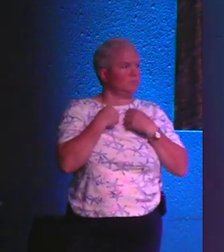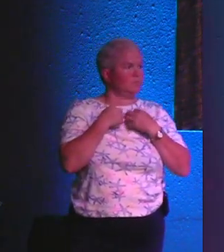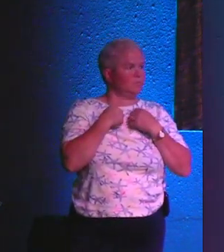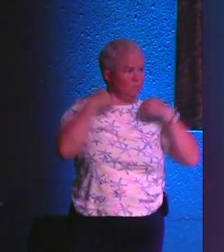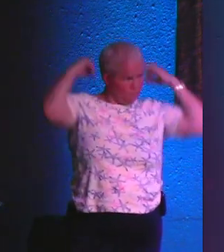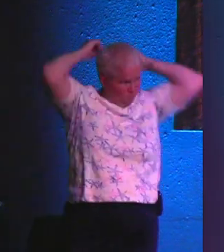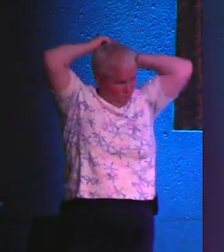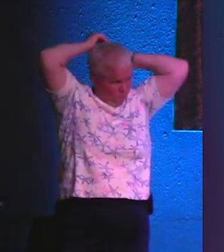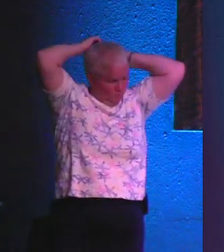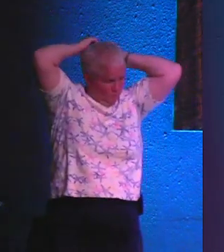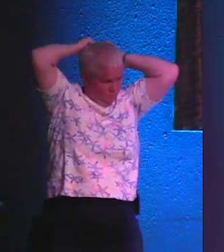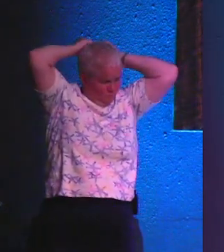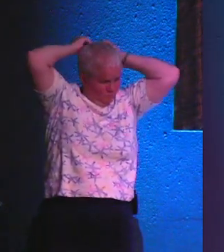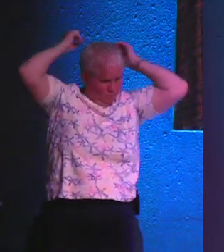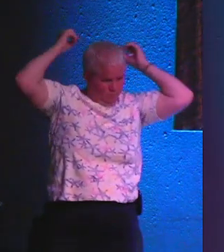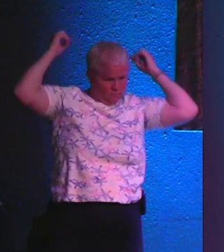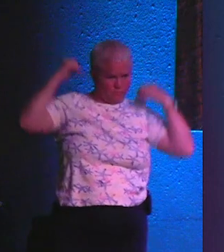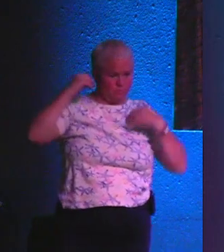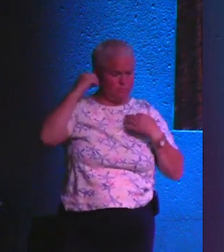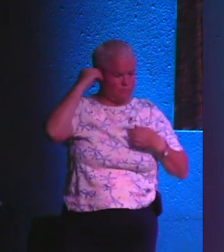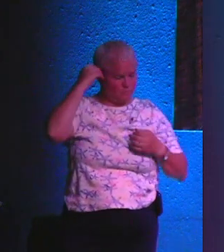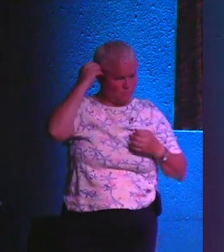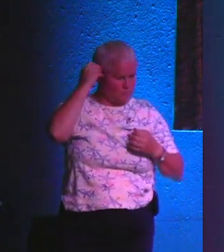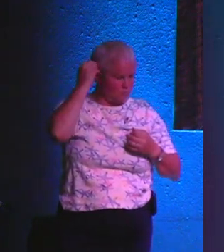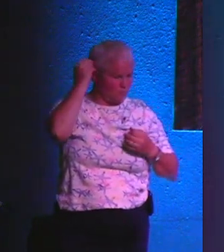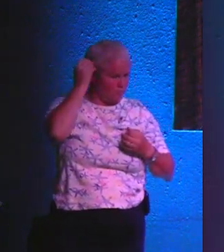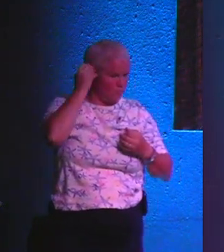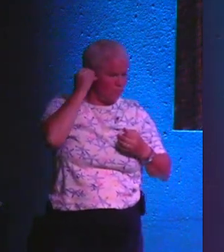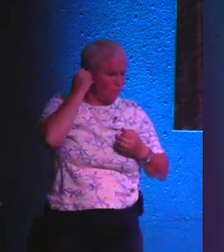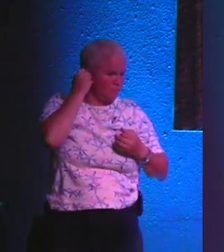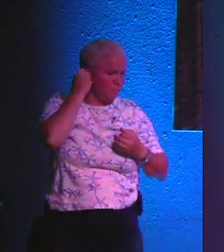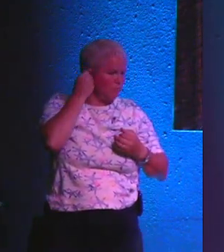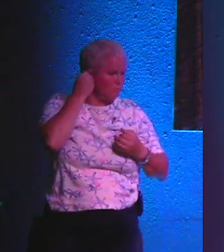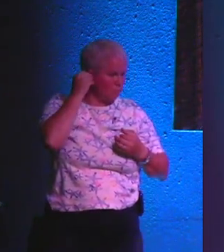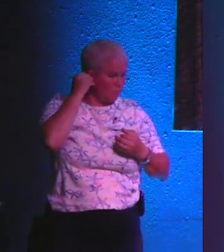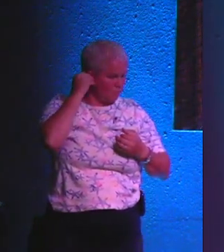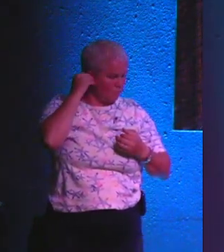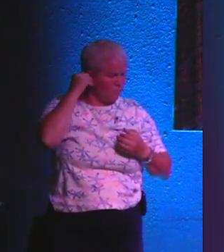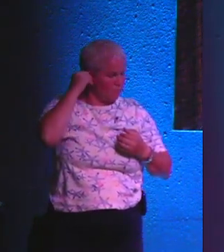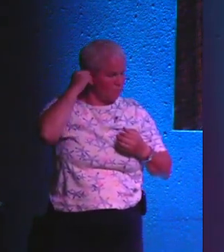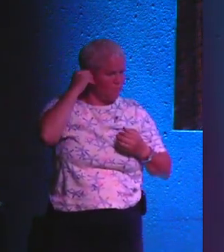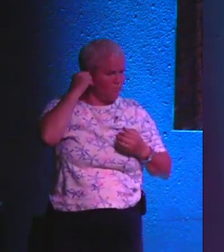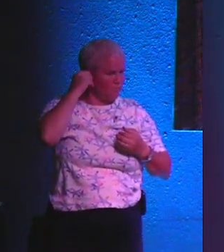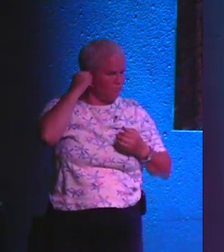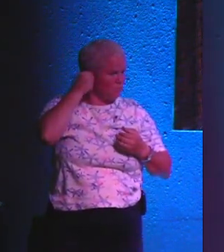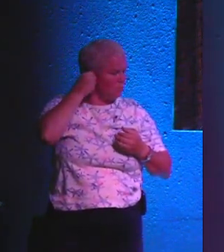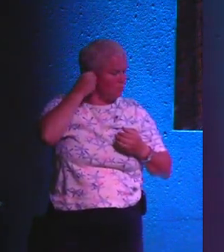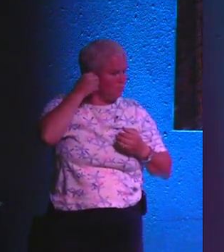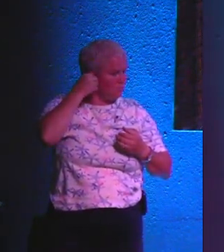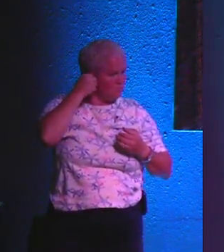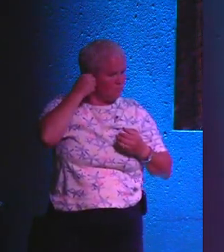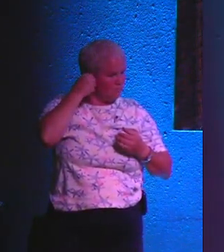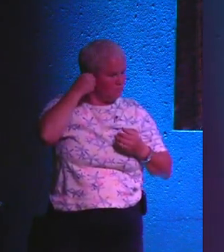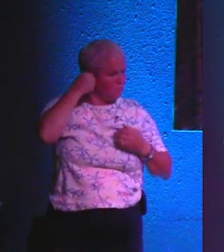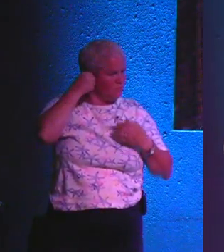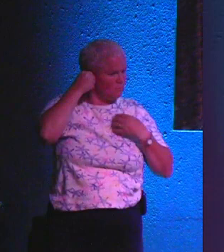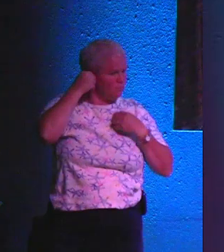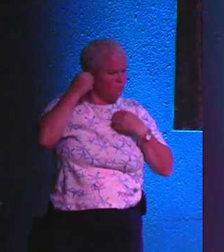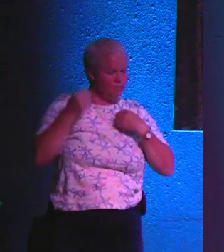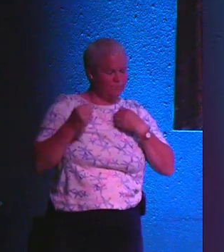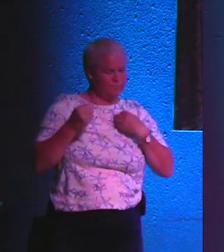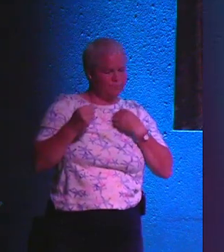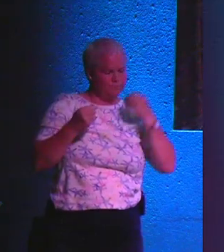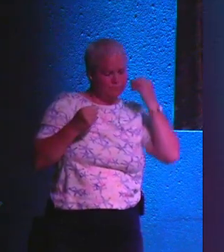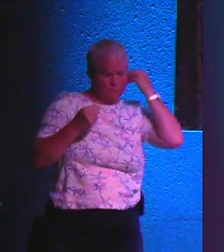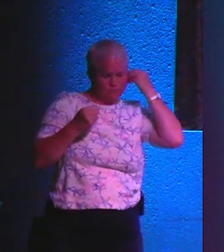say how truly amazing is it that the God over all creation, mean He created